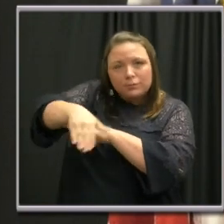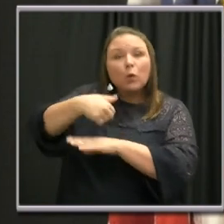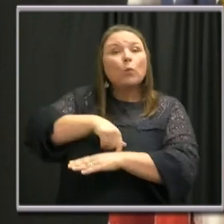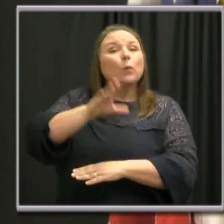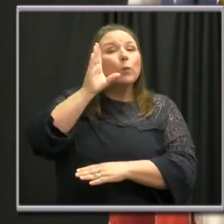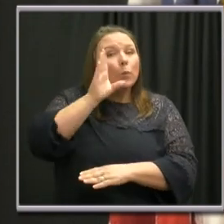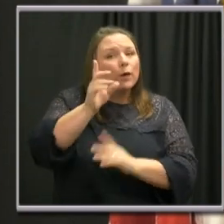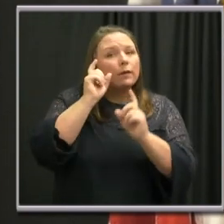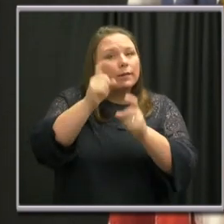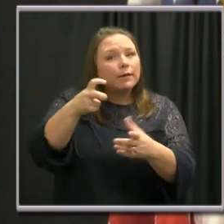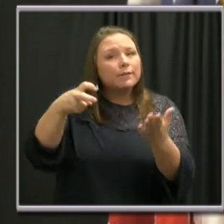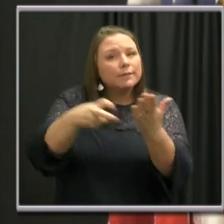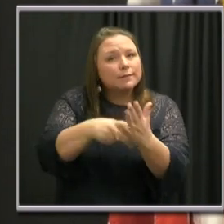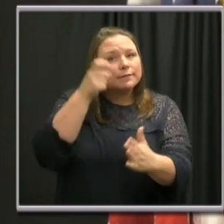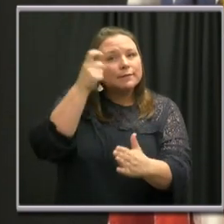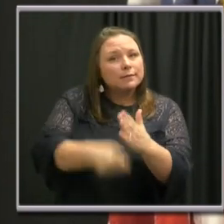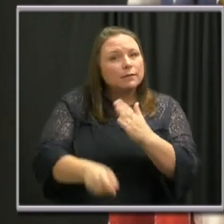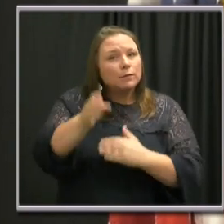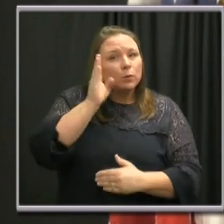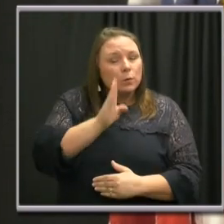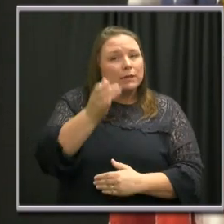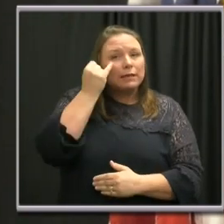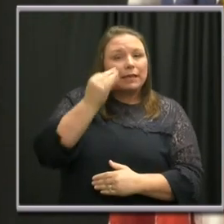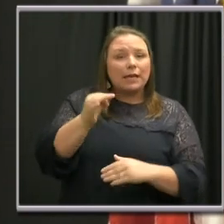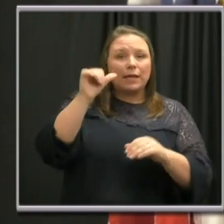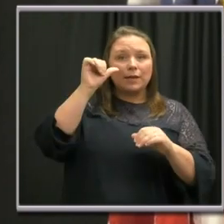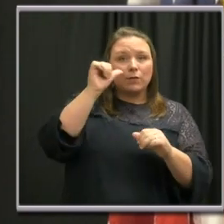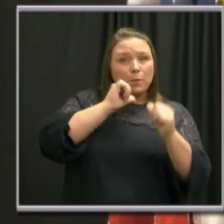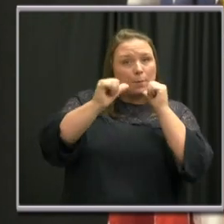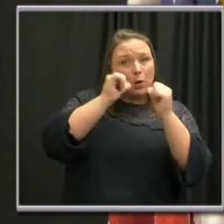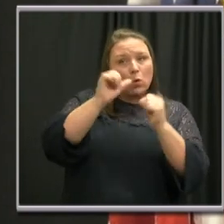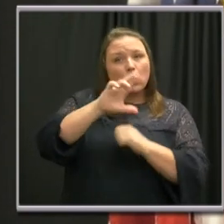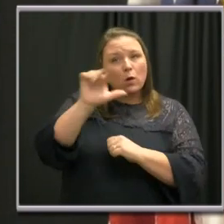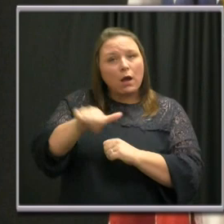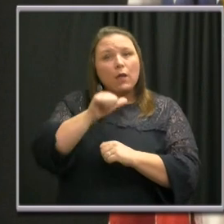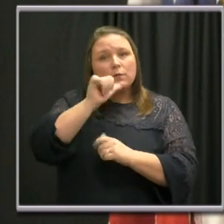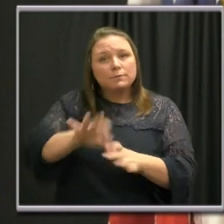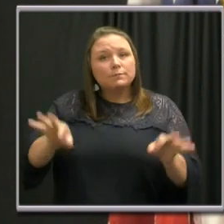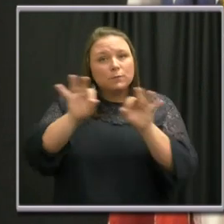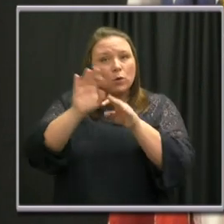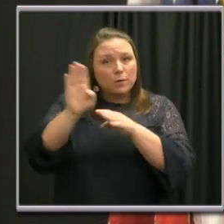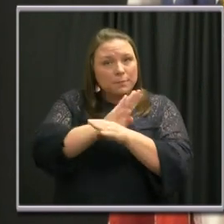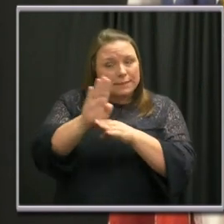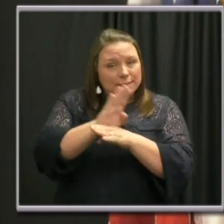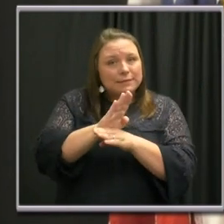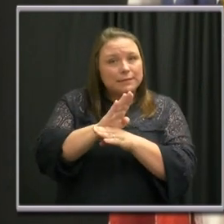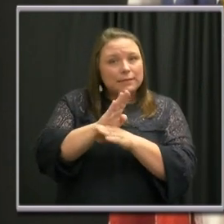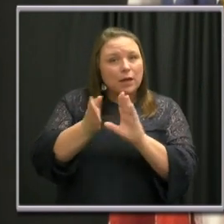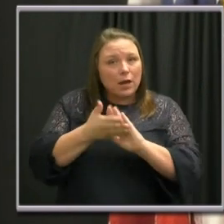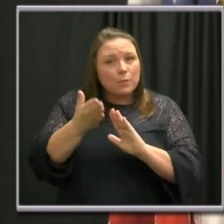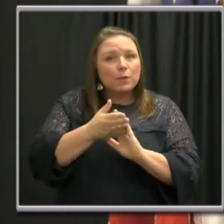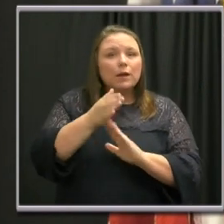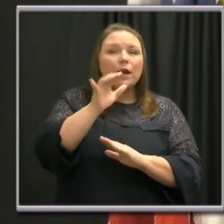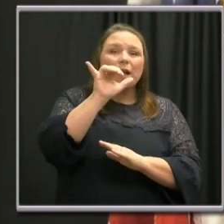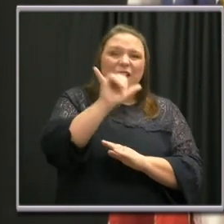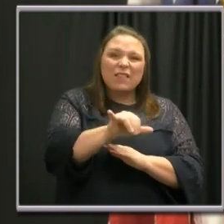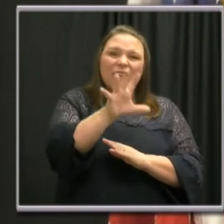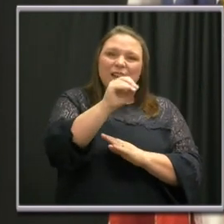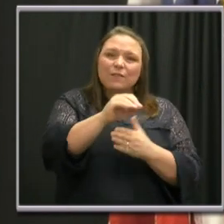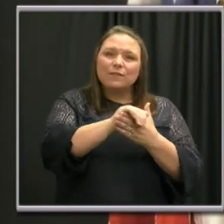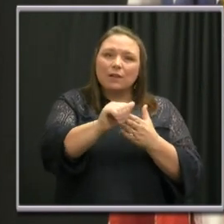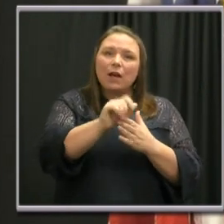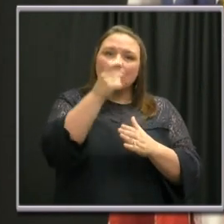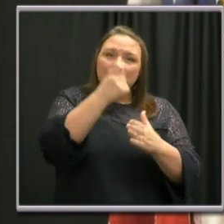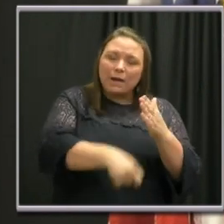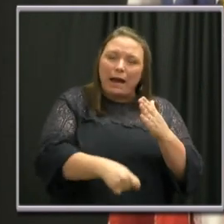citations if a nonessential business such as a bar is operating. If cited, it's a $50 fine for the bar, and while that may not